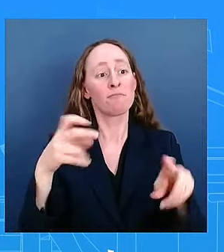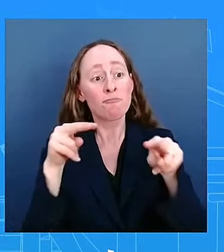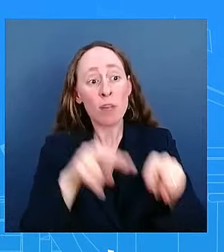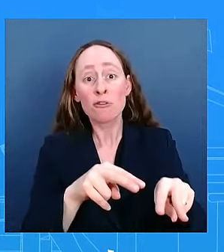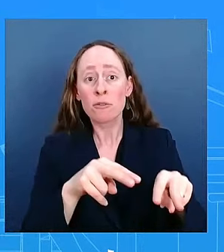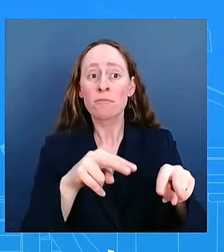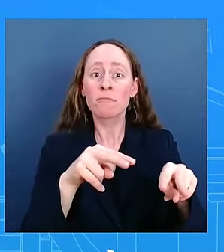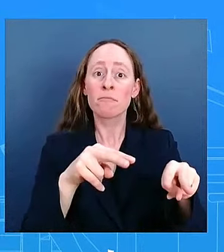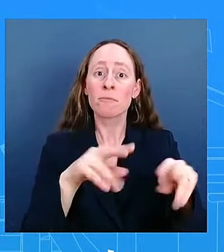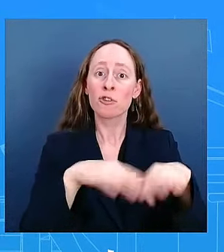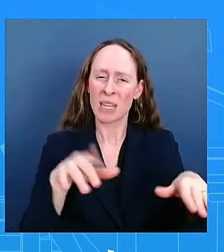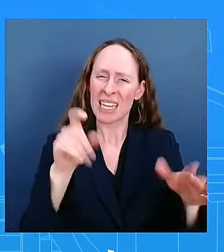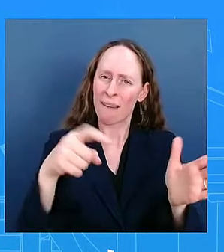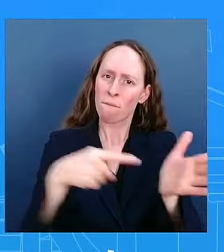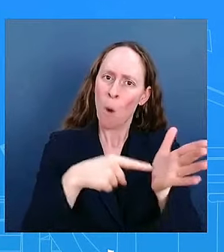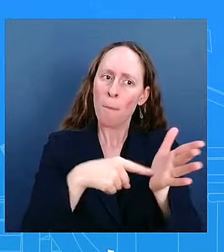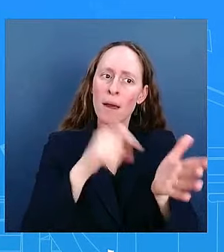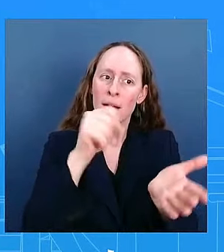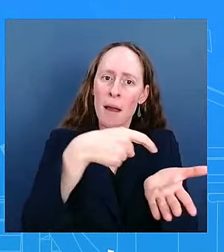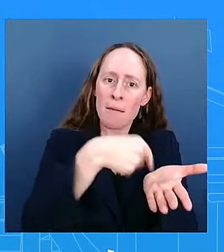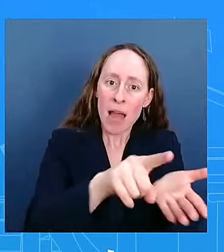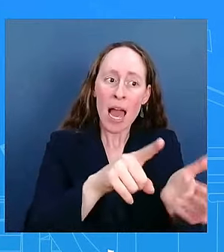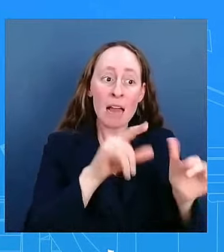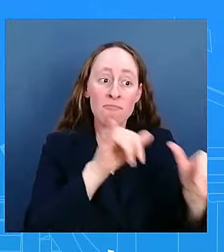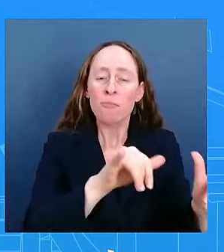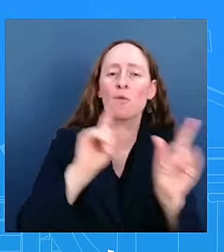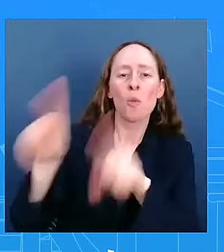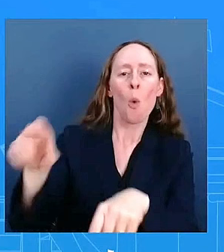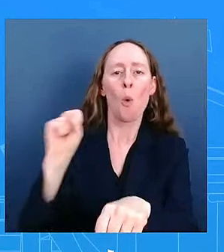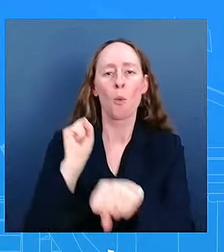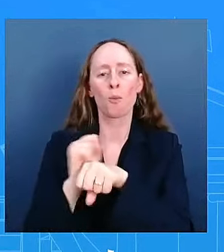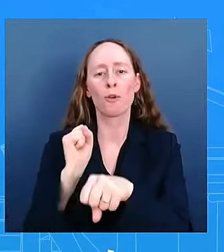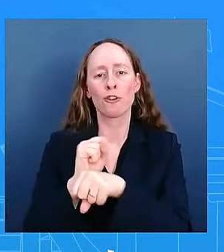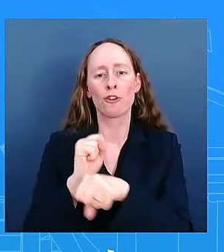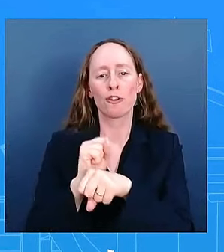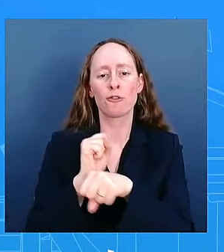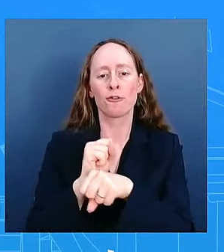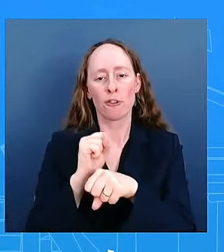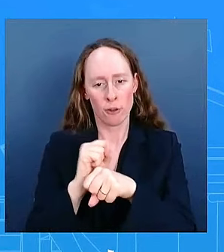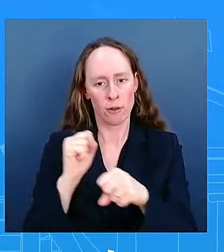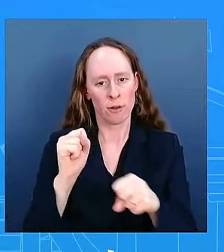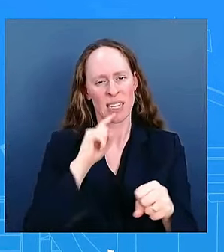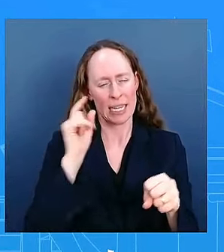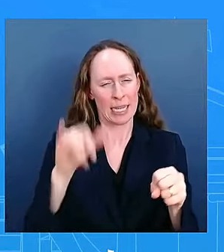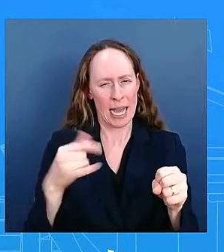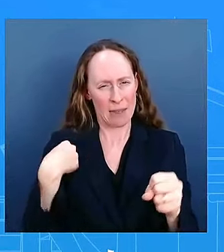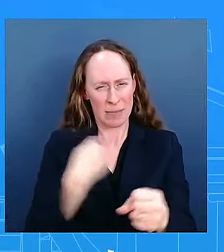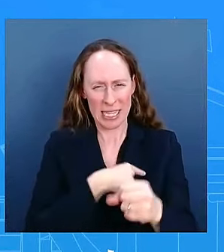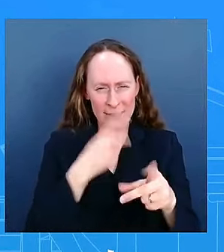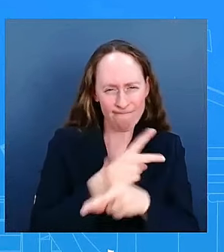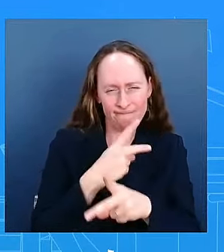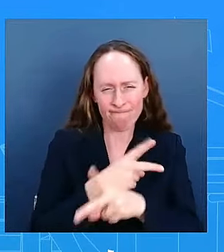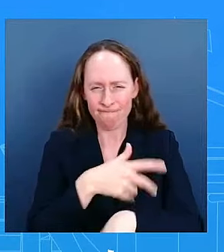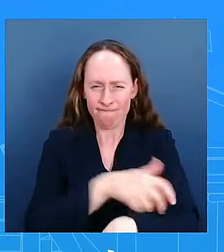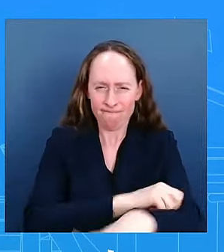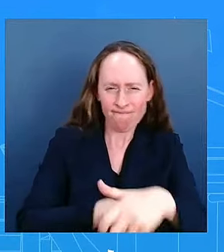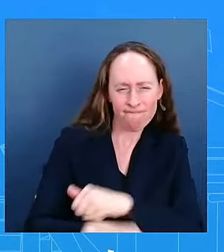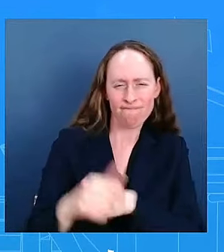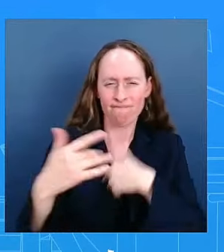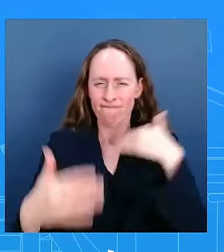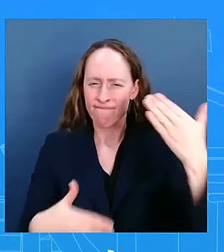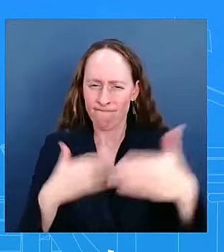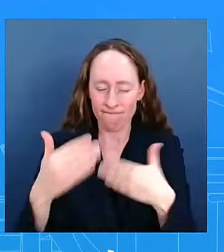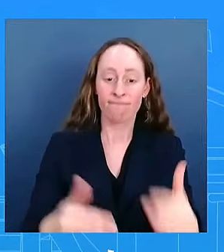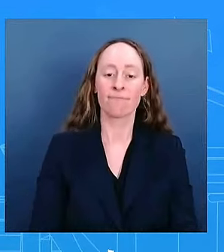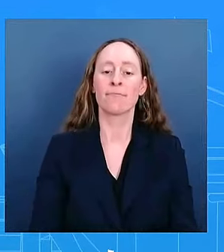issues on behalf of the american people at the same time i did mention that consumer confidence spiked in october i don't want to over torque on one